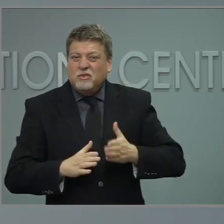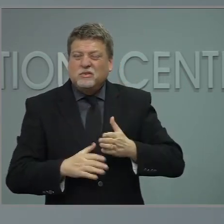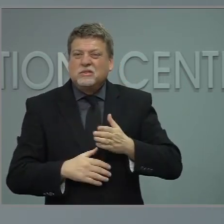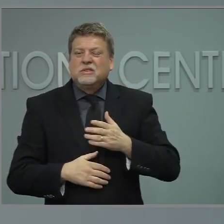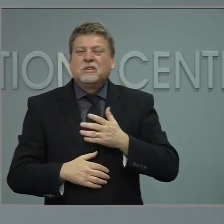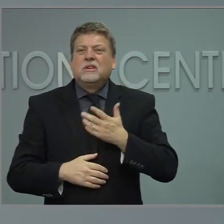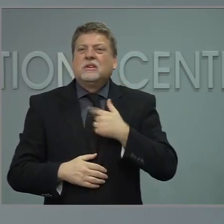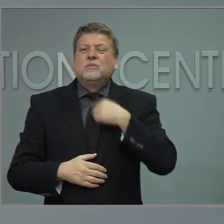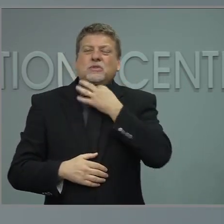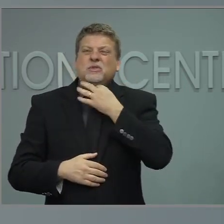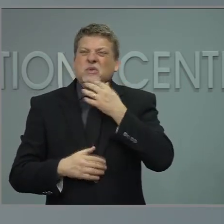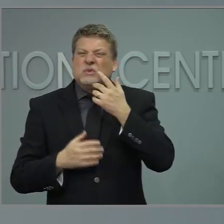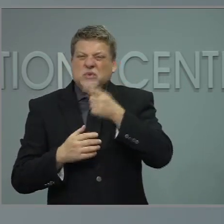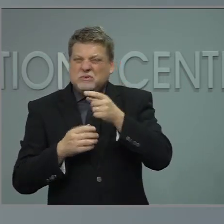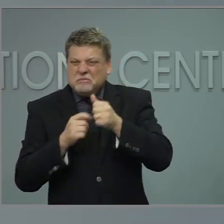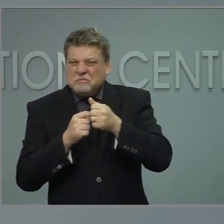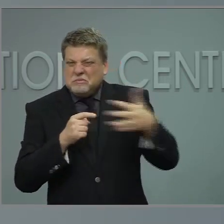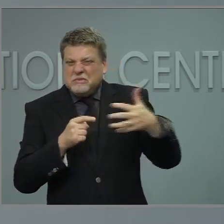press conferences?